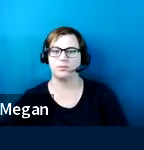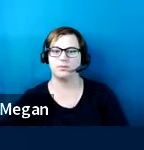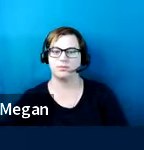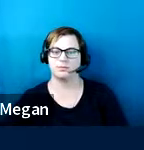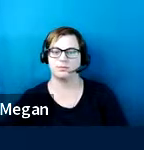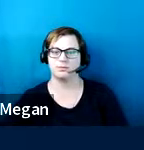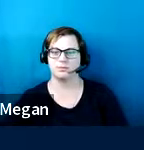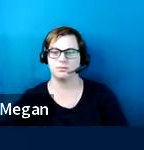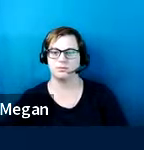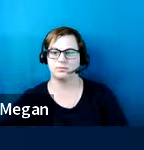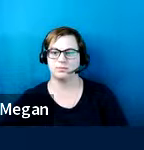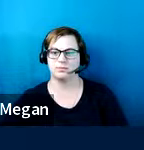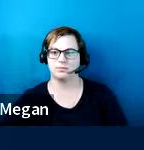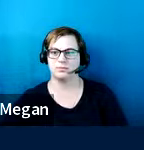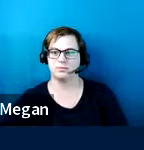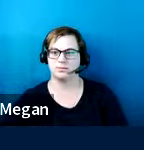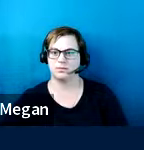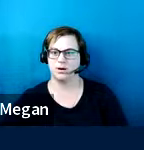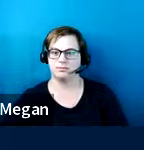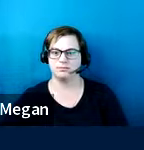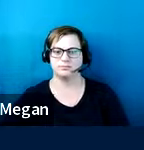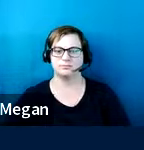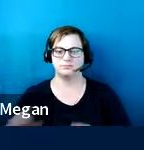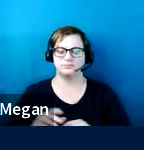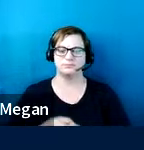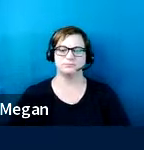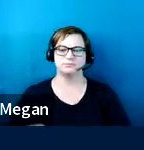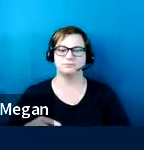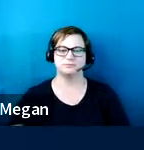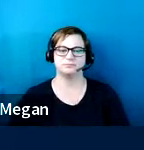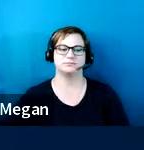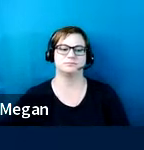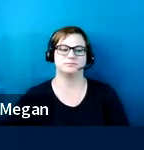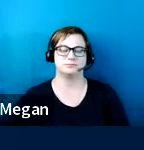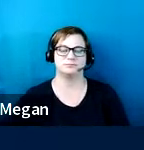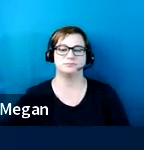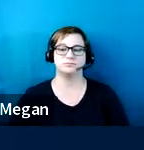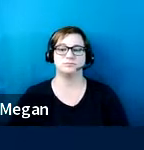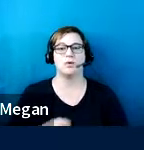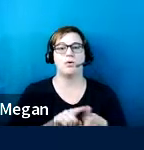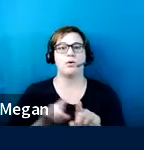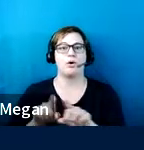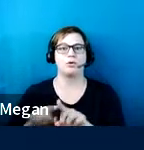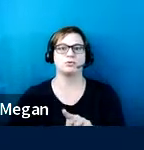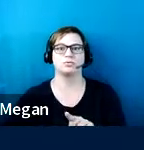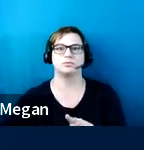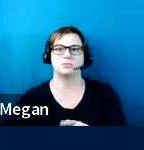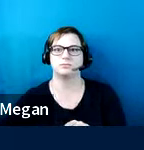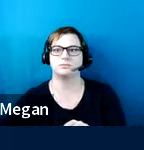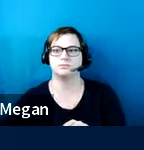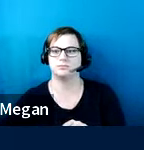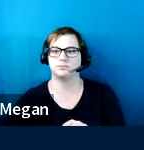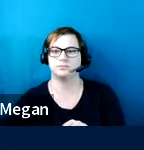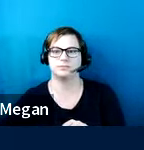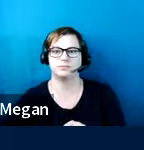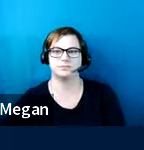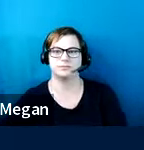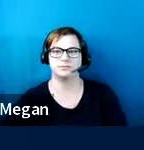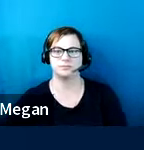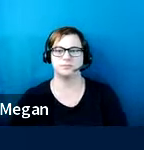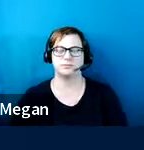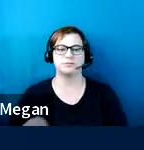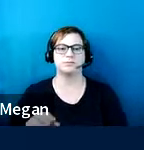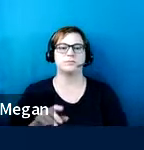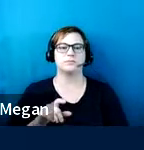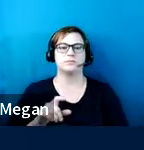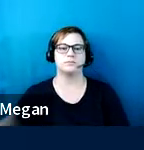accessible pedestrian entrance of a garage. Now additionally, accessible spaces, including van spaces, need to be